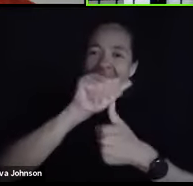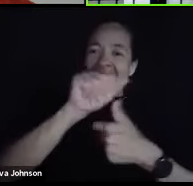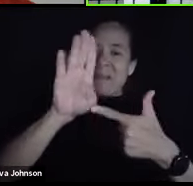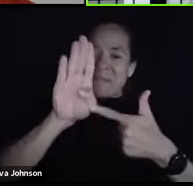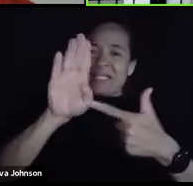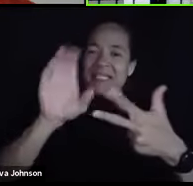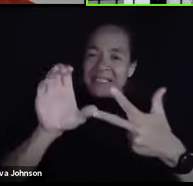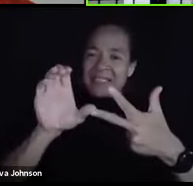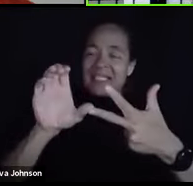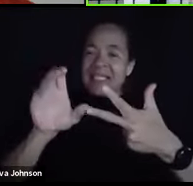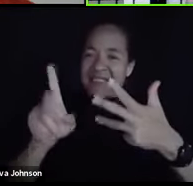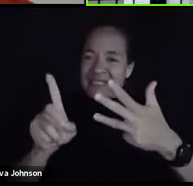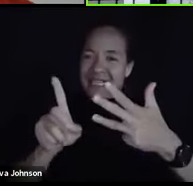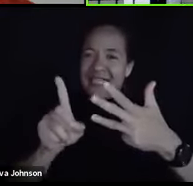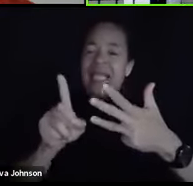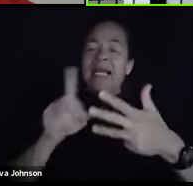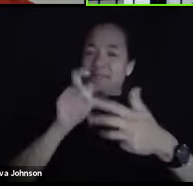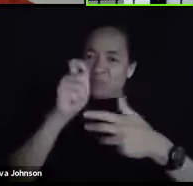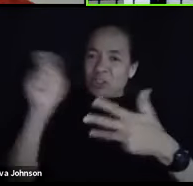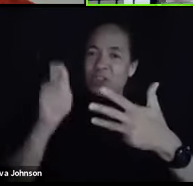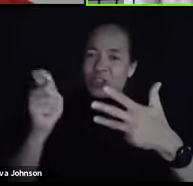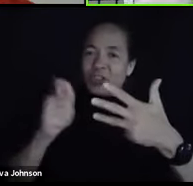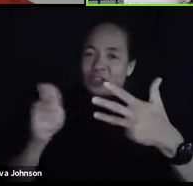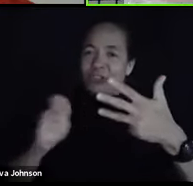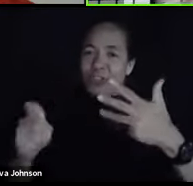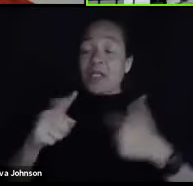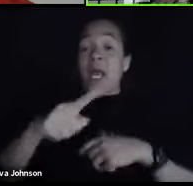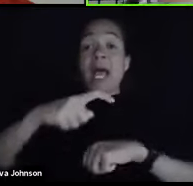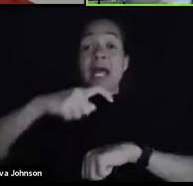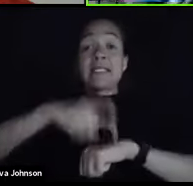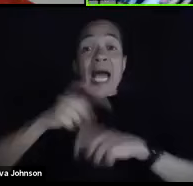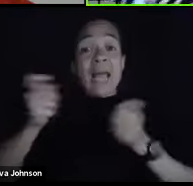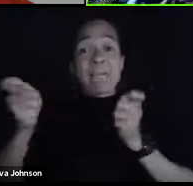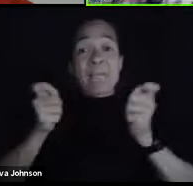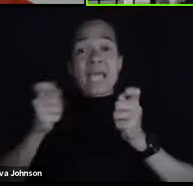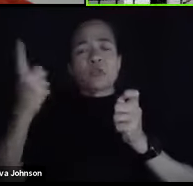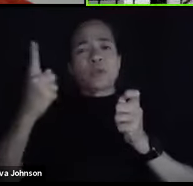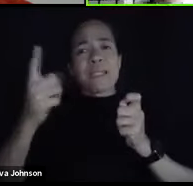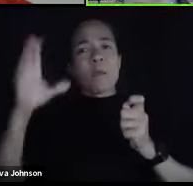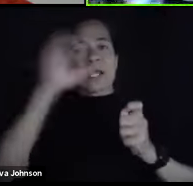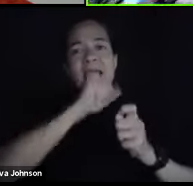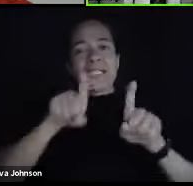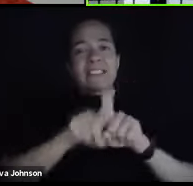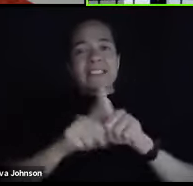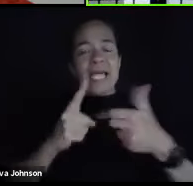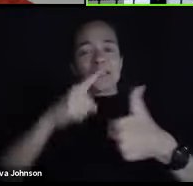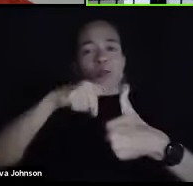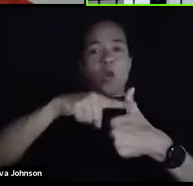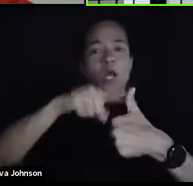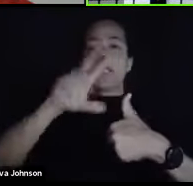one thing is time management. That's not number one, but that's the overall reaching umbrella for everything.